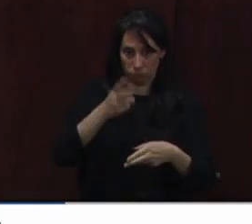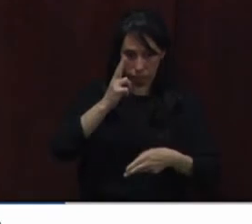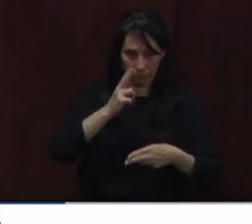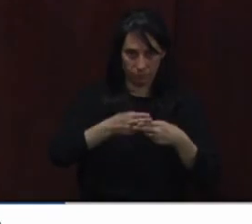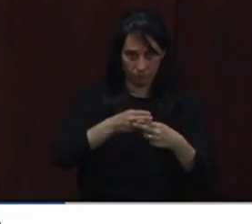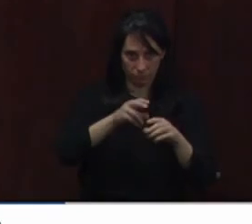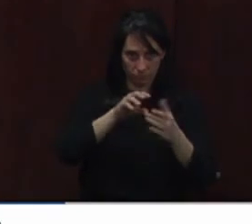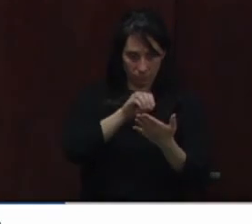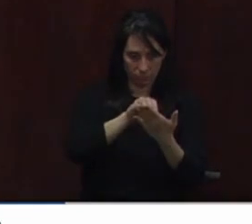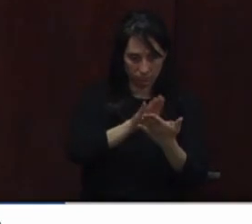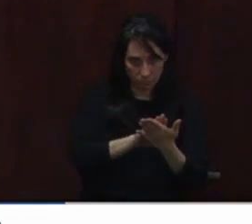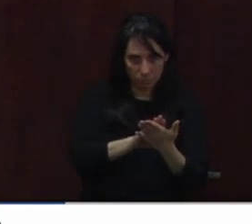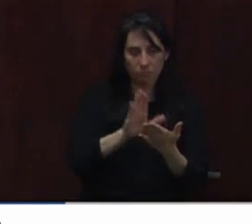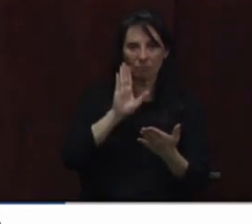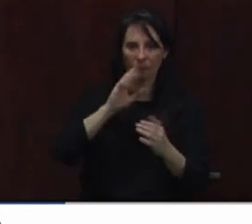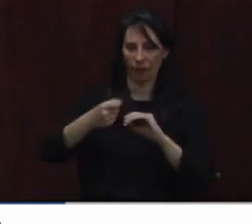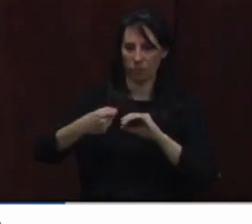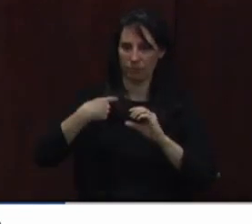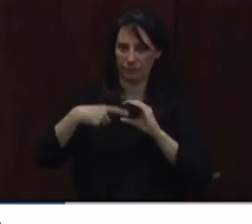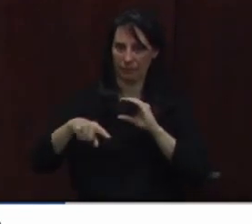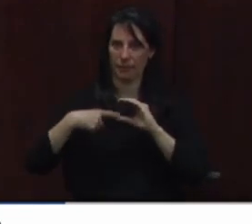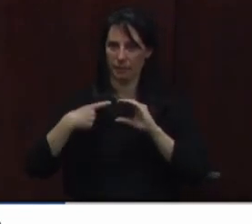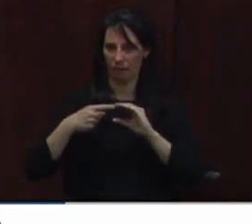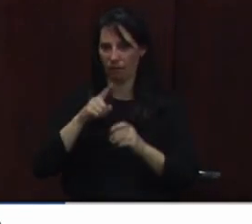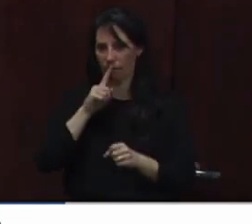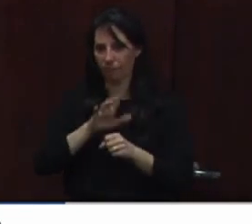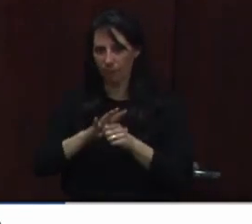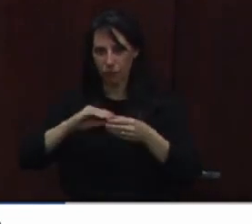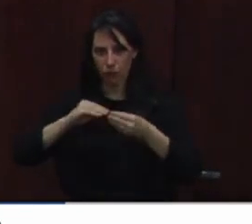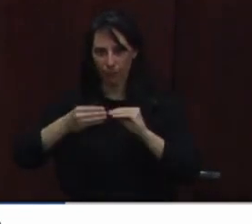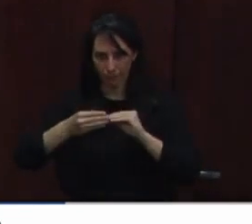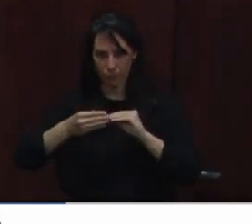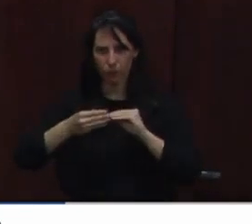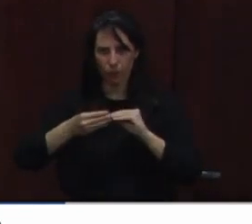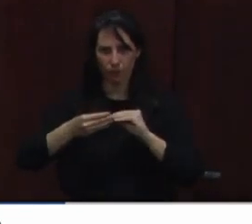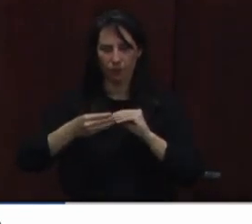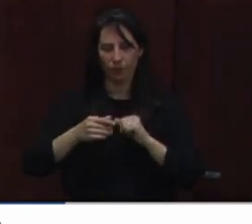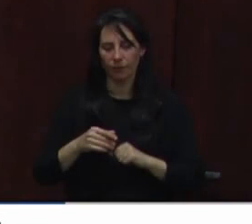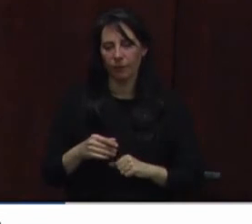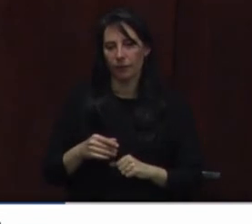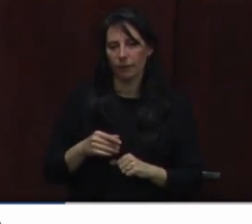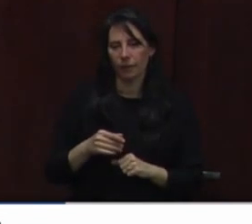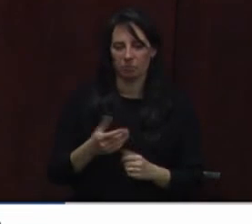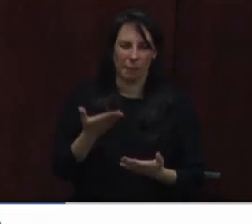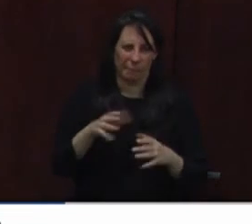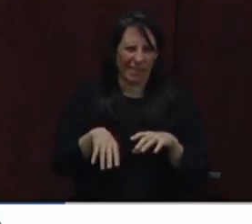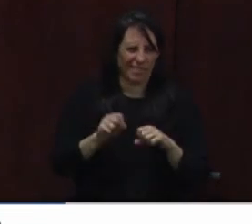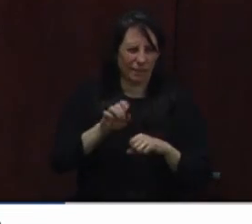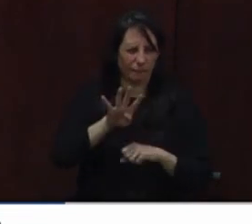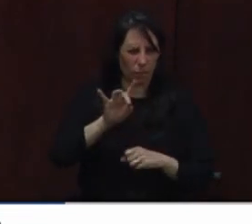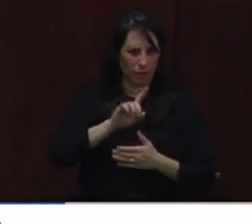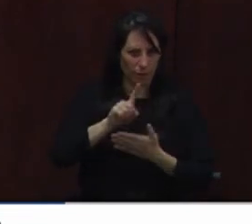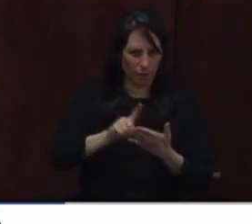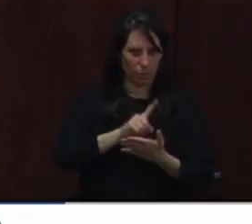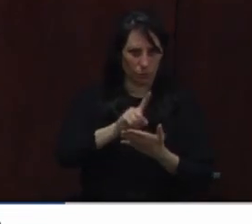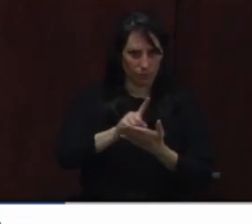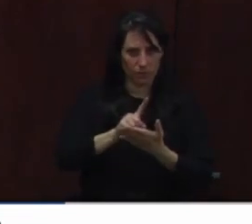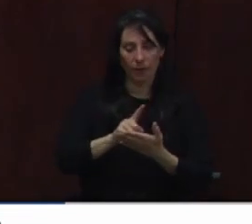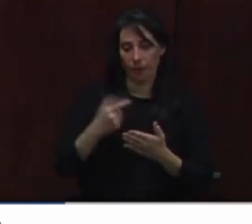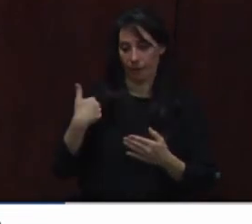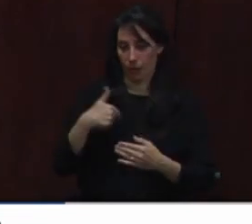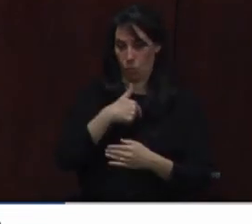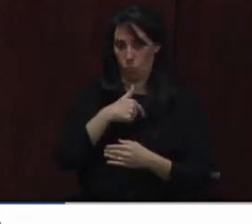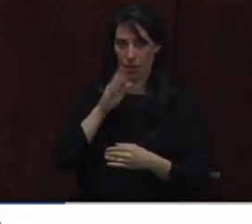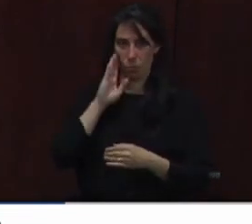confirmation number that could take up to 48 hours. You'll receive a call from our call team at